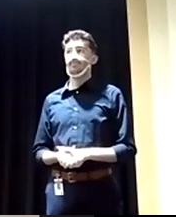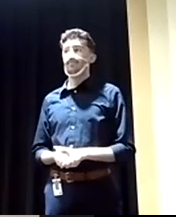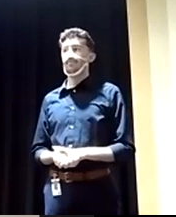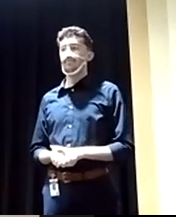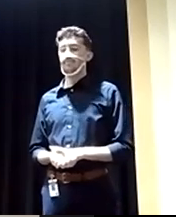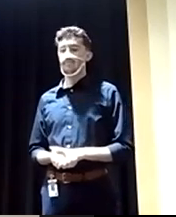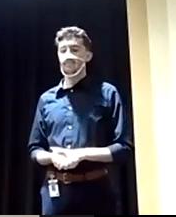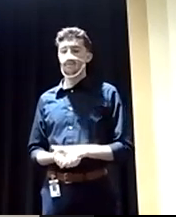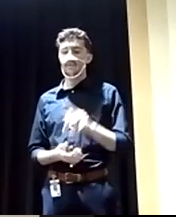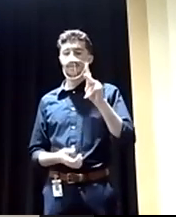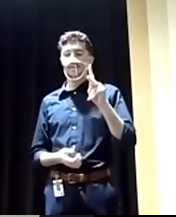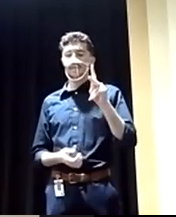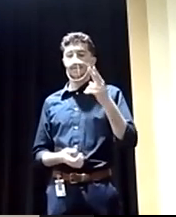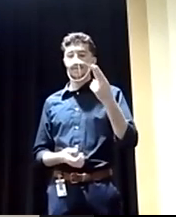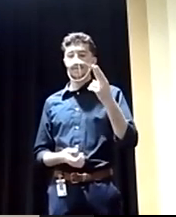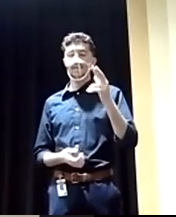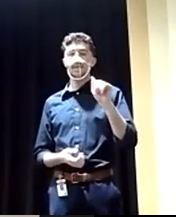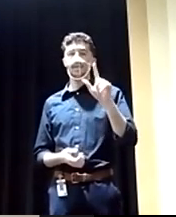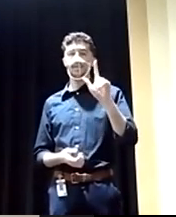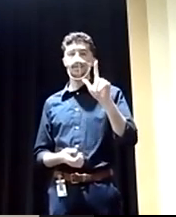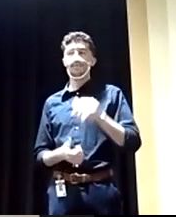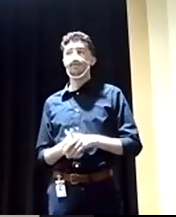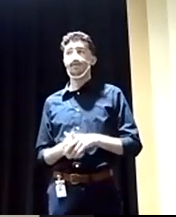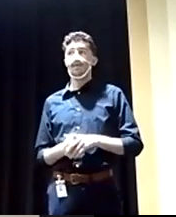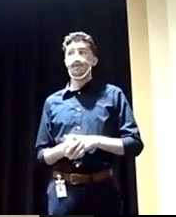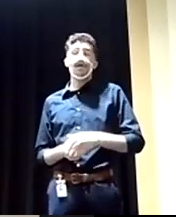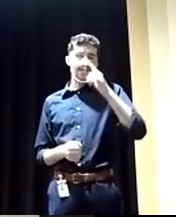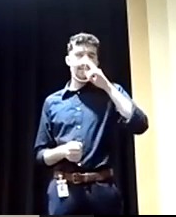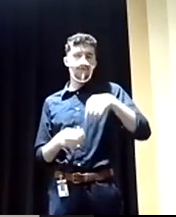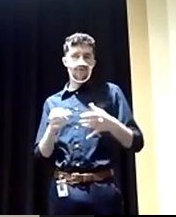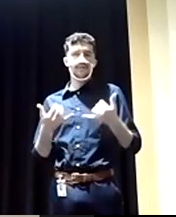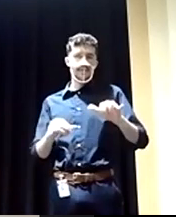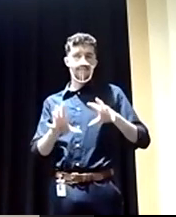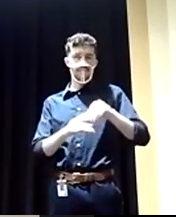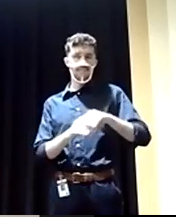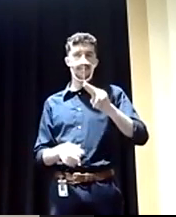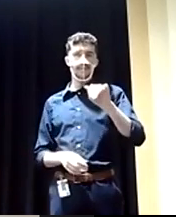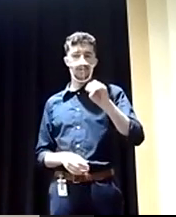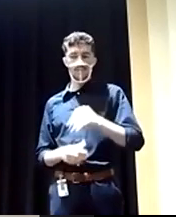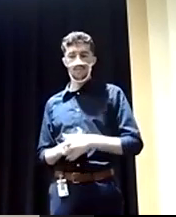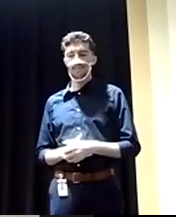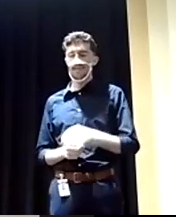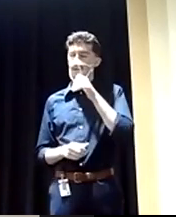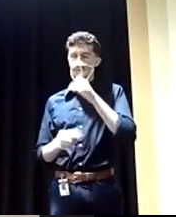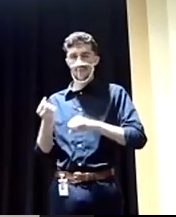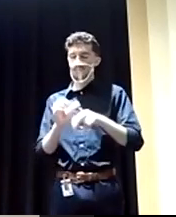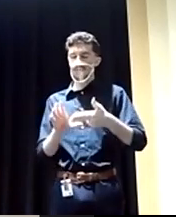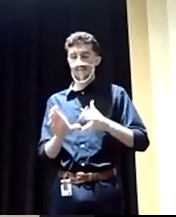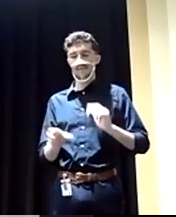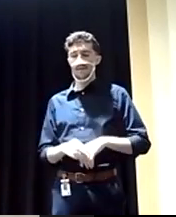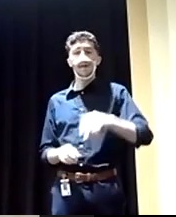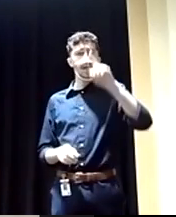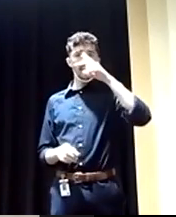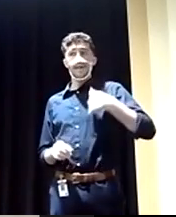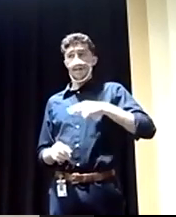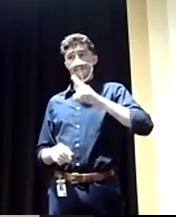No, I do not support us withdrawing from NATO. I think we should have a strong NATO. And I would like to say that this is a point where I actually agree with